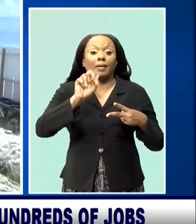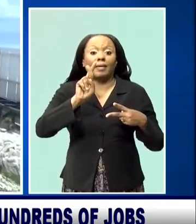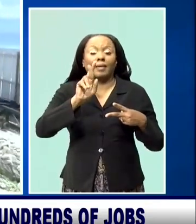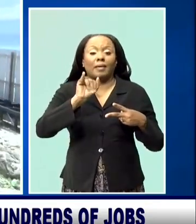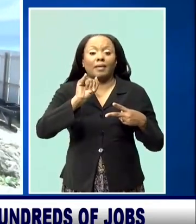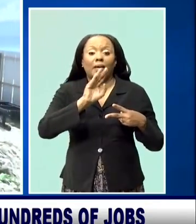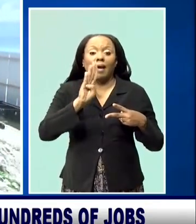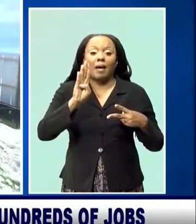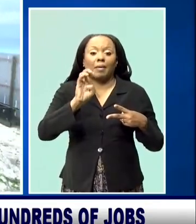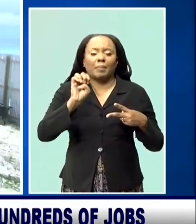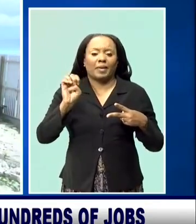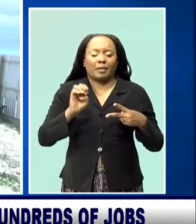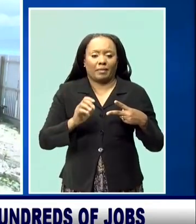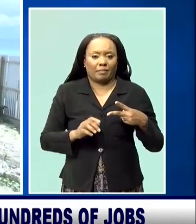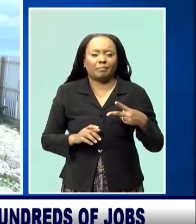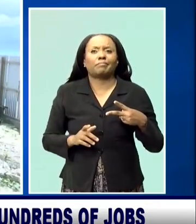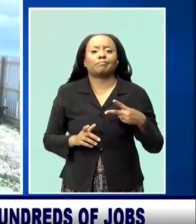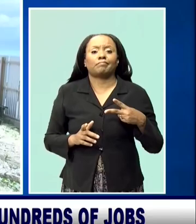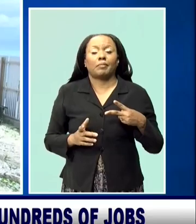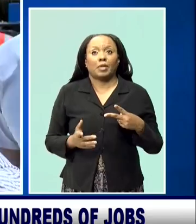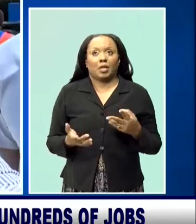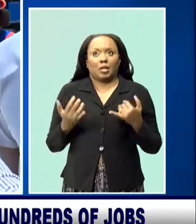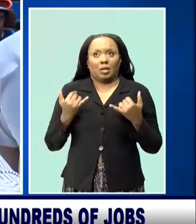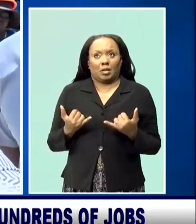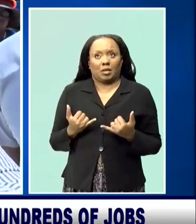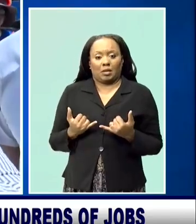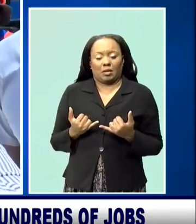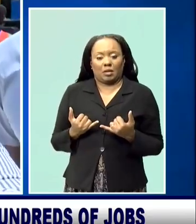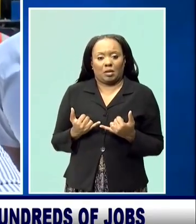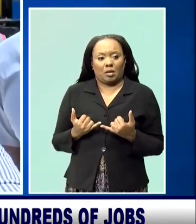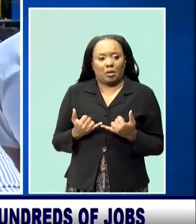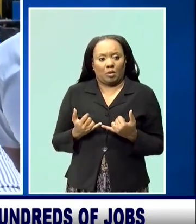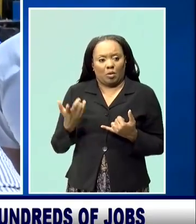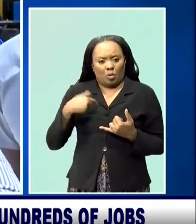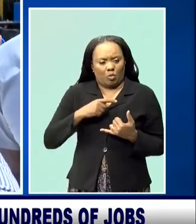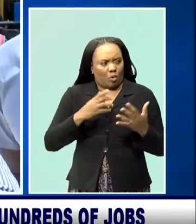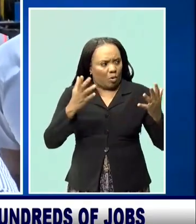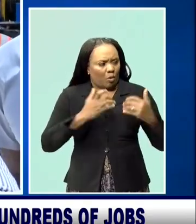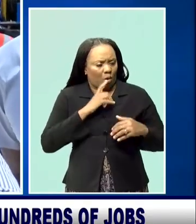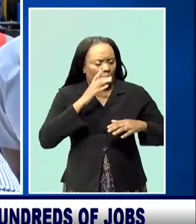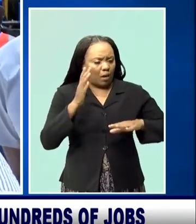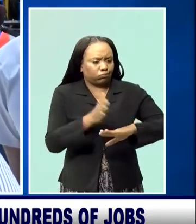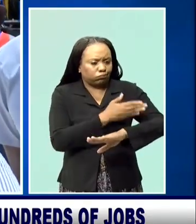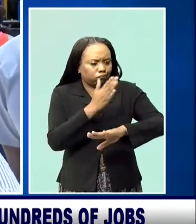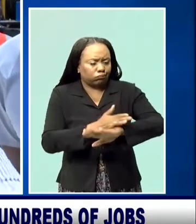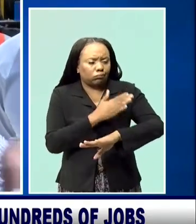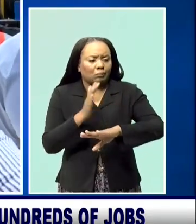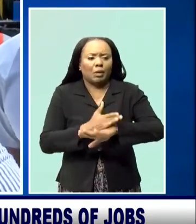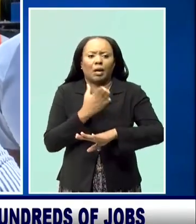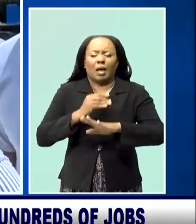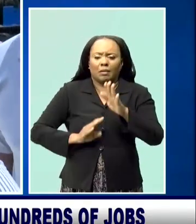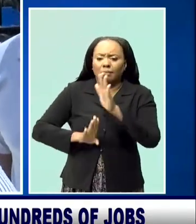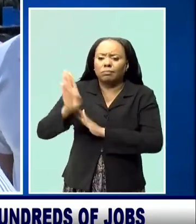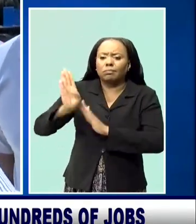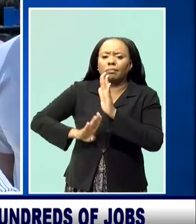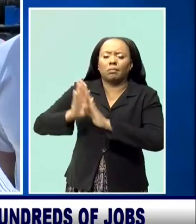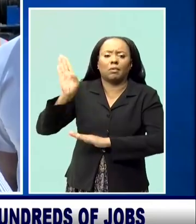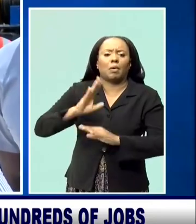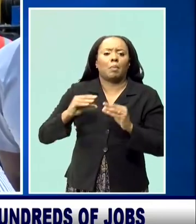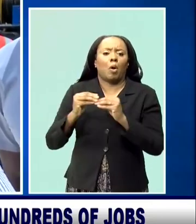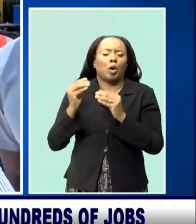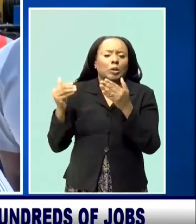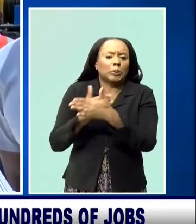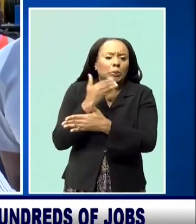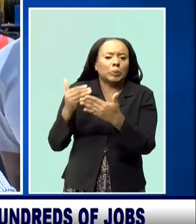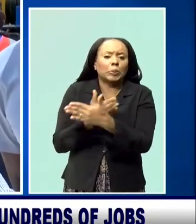when we talk about repurposing old and mature tourism product for a modern-day Barbados, this is the example of what we're